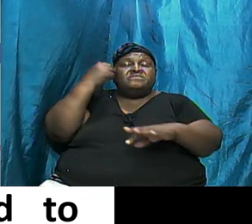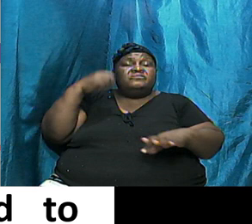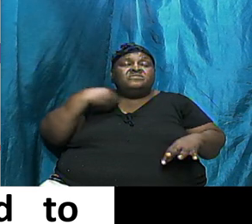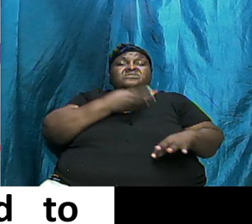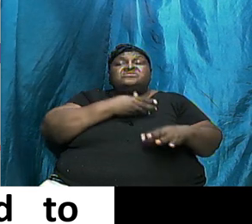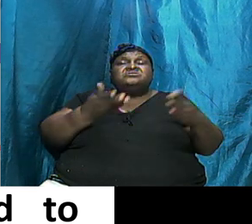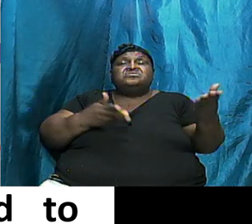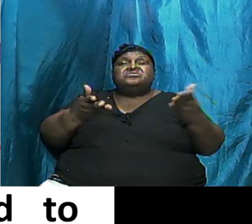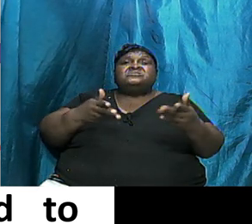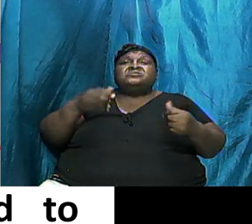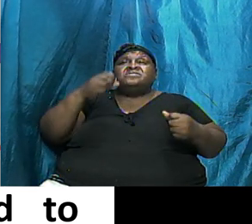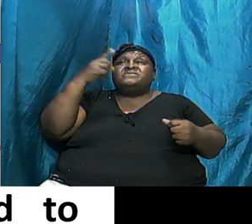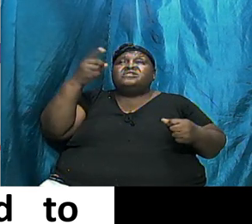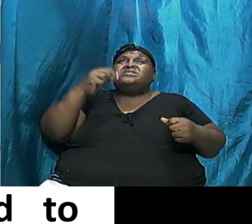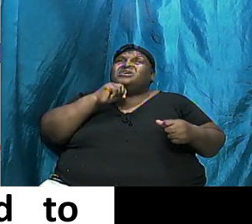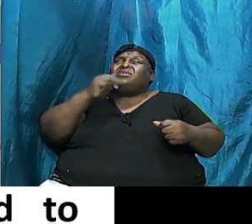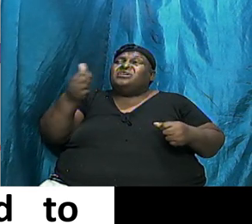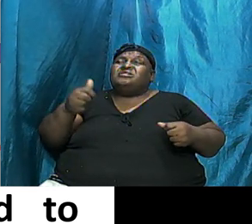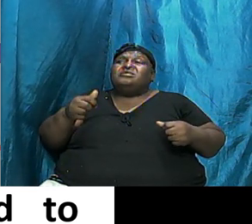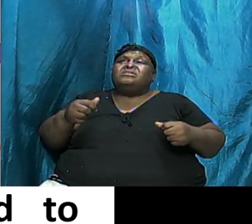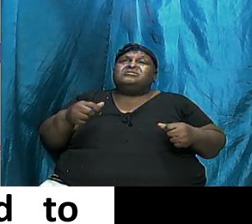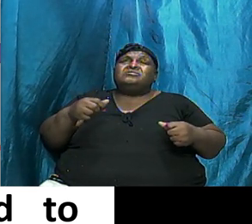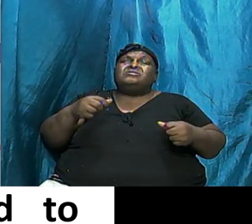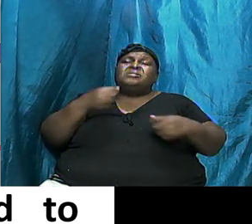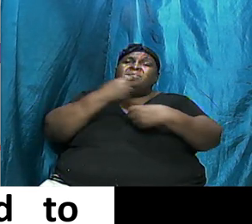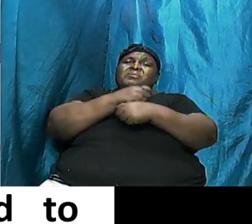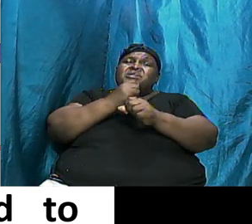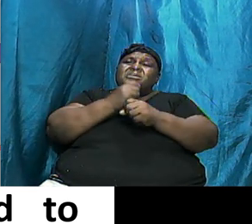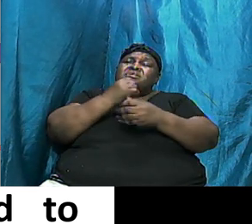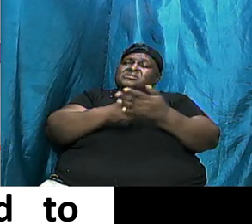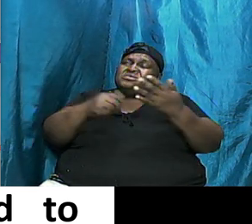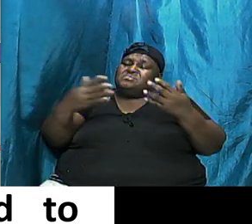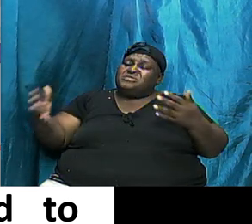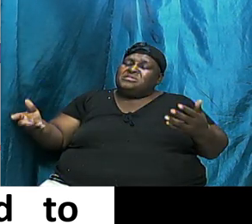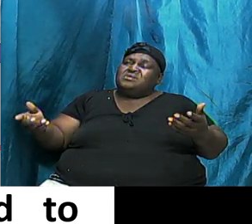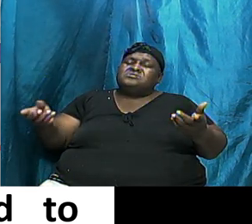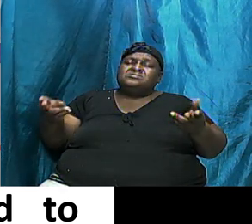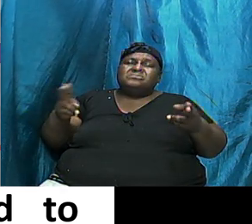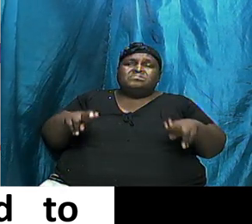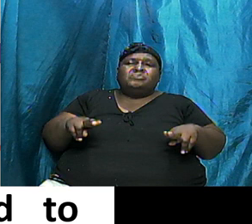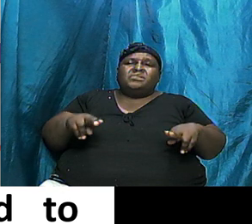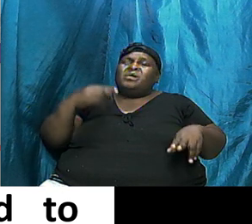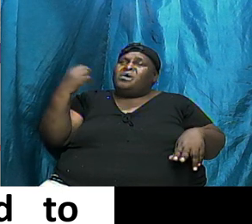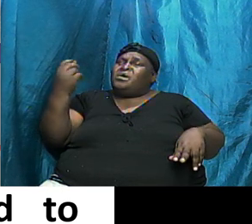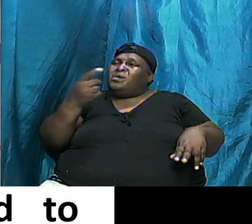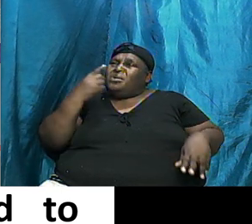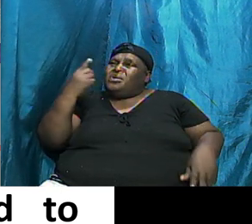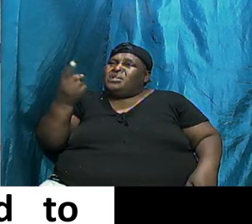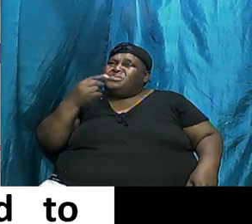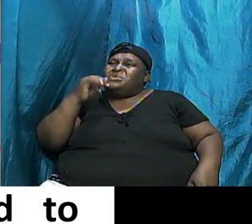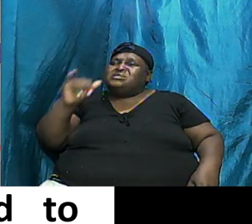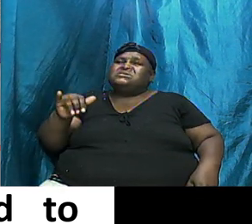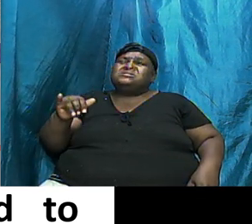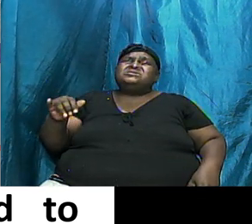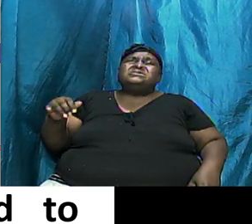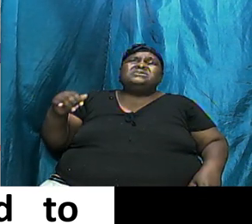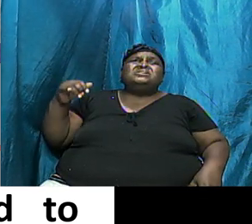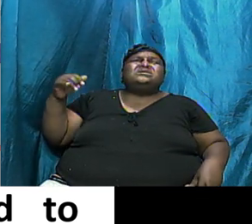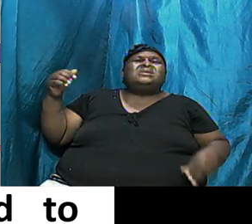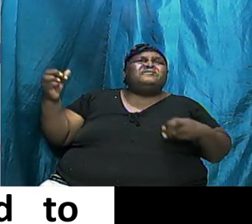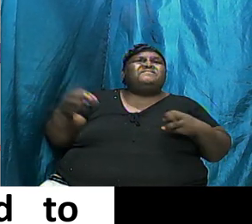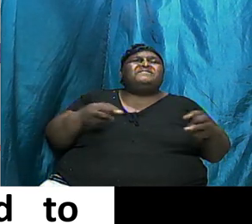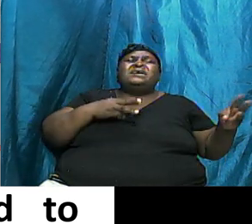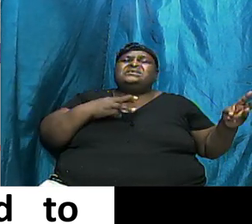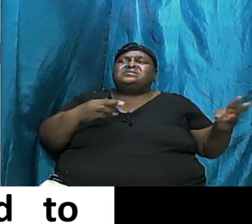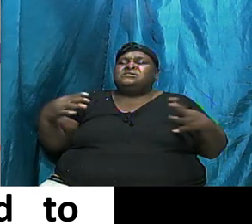Is Not Going To Allow For Certain Things So There Is Always That Fighting There Is Always